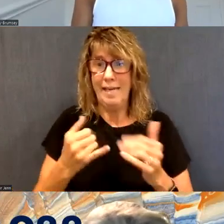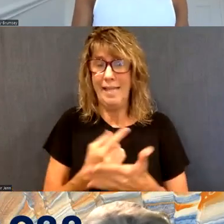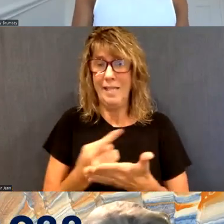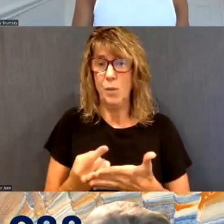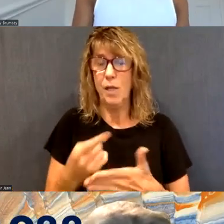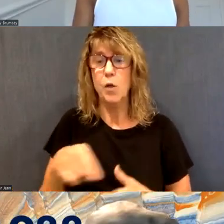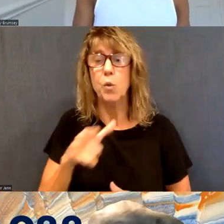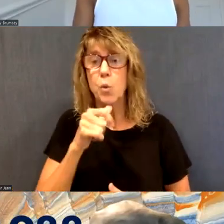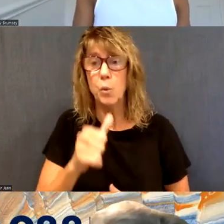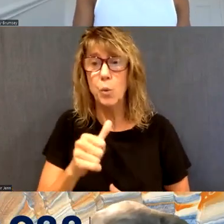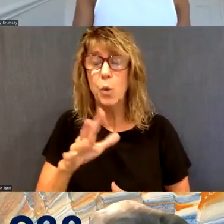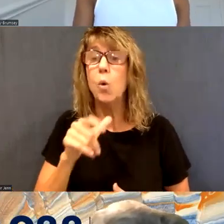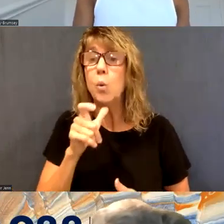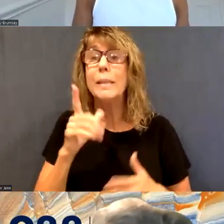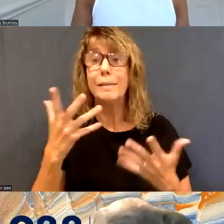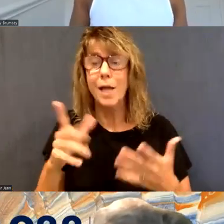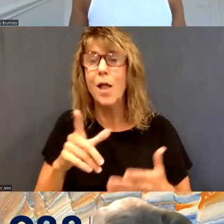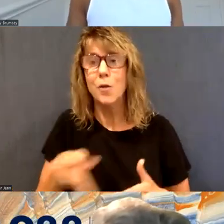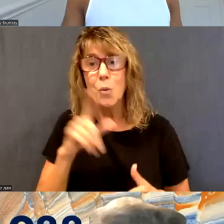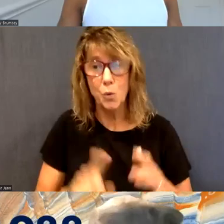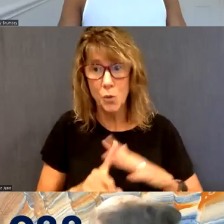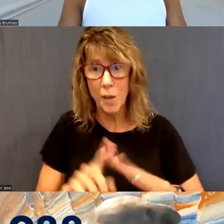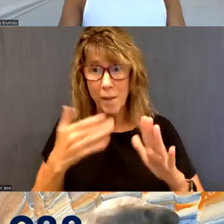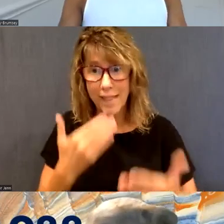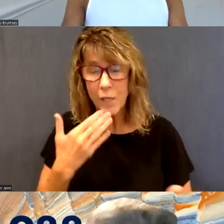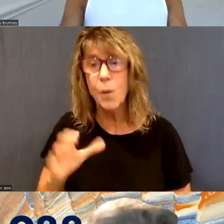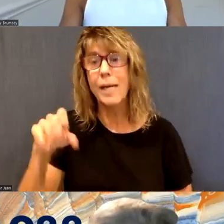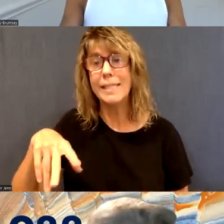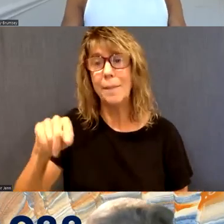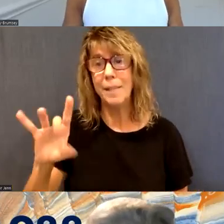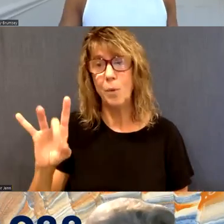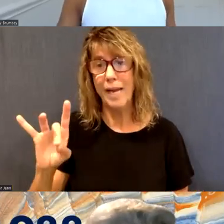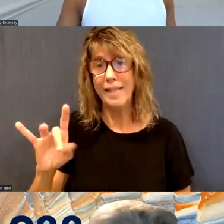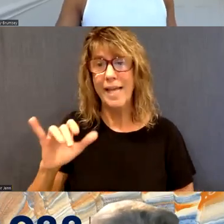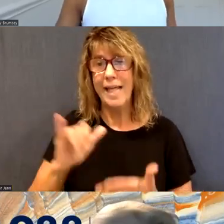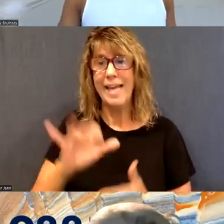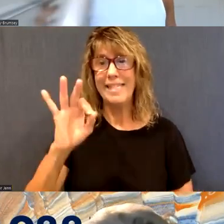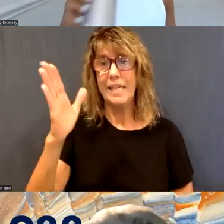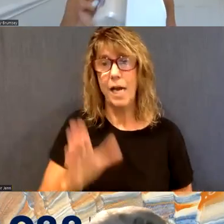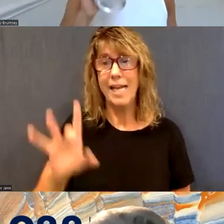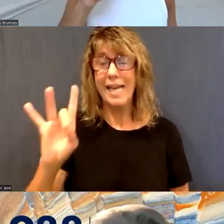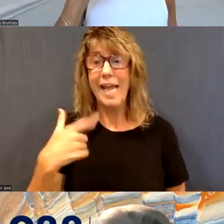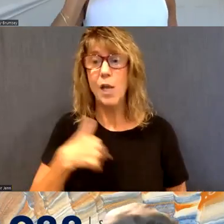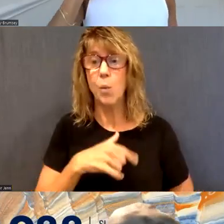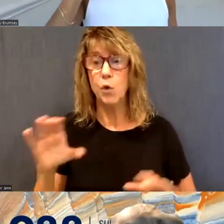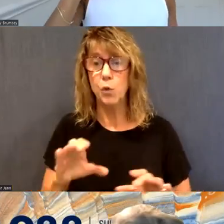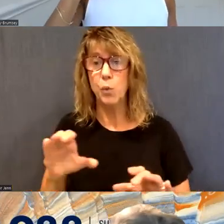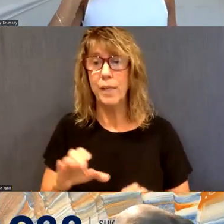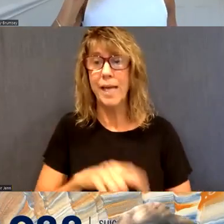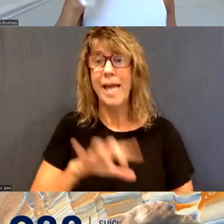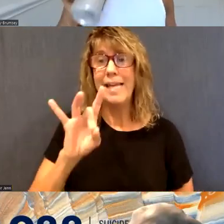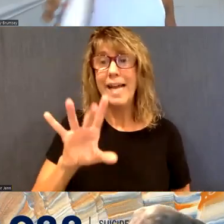for those of you who did, we thank you. On September 8th, which is 9-8, we are doing 9